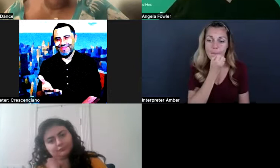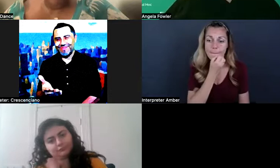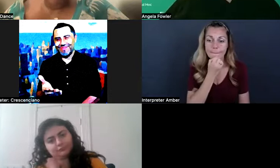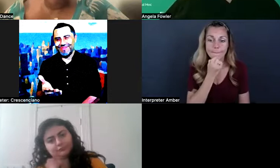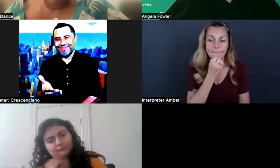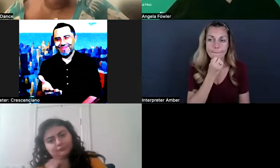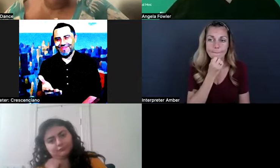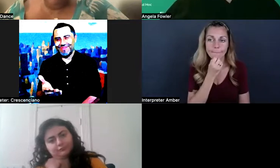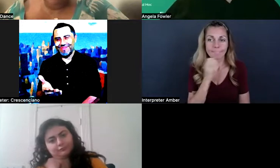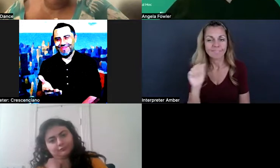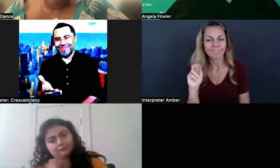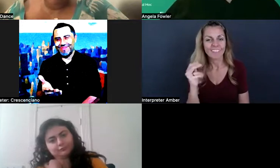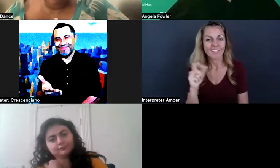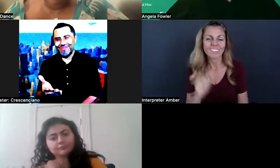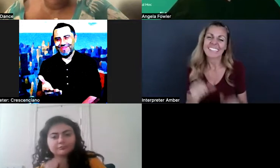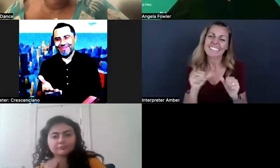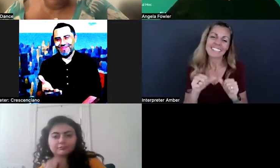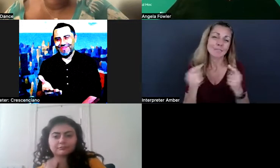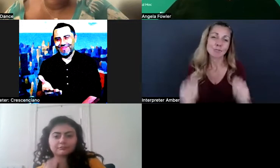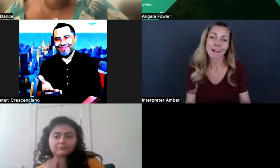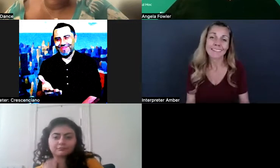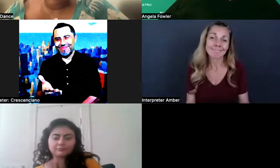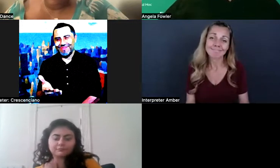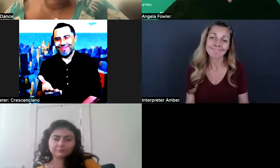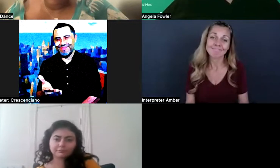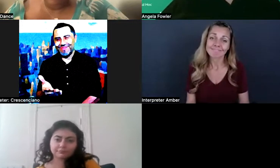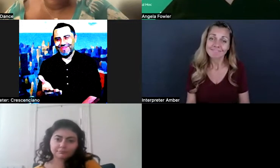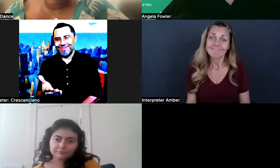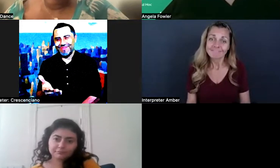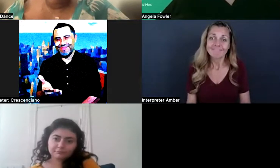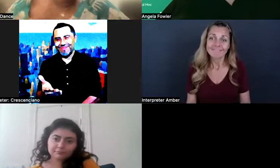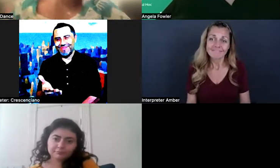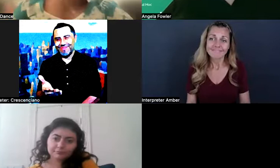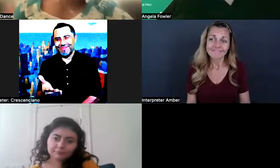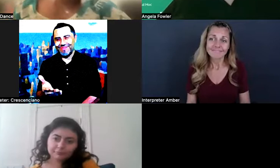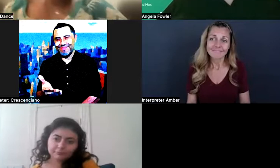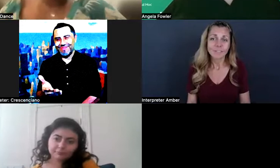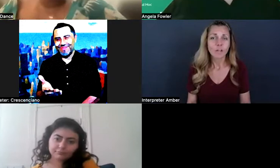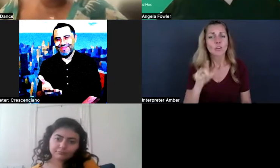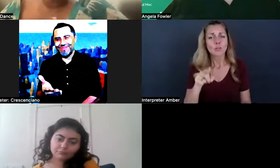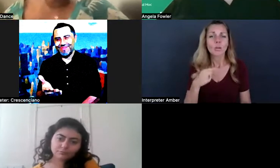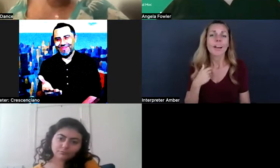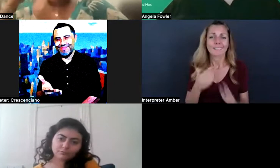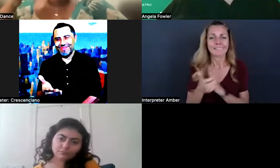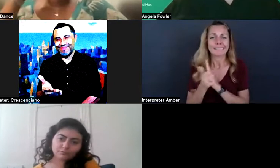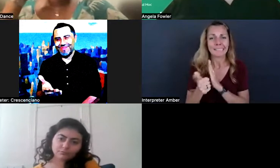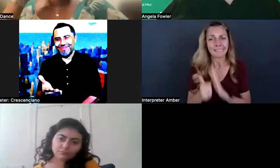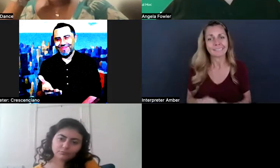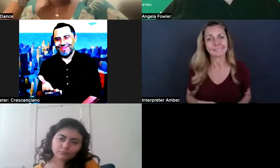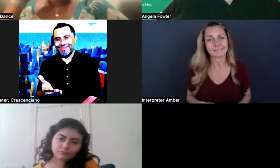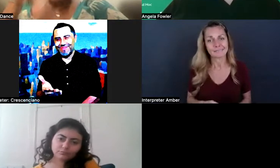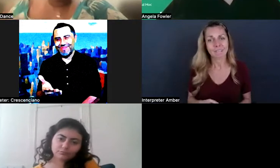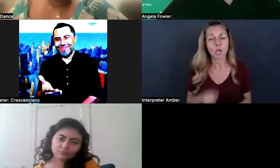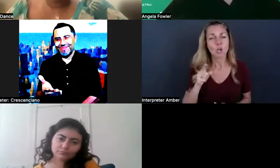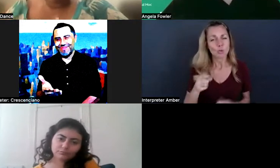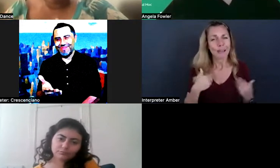keep trying just, you know, you have skills, you have, you have marketable